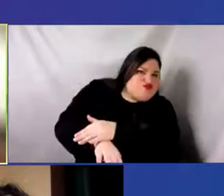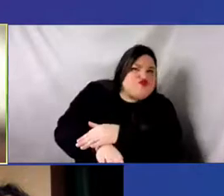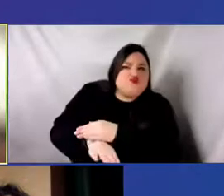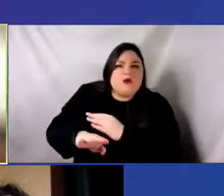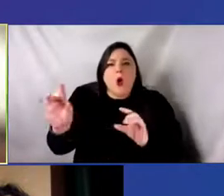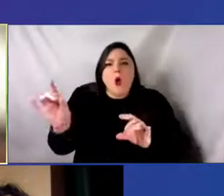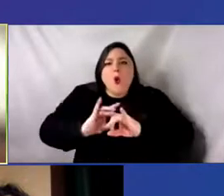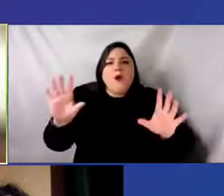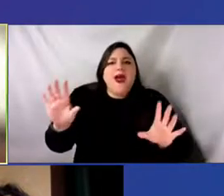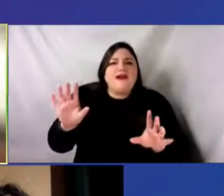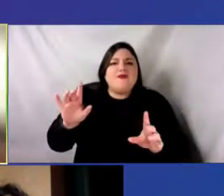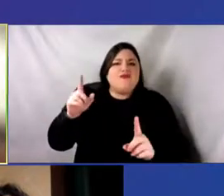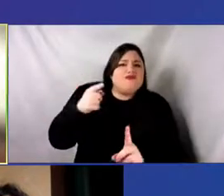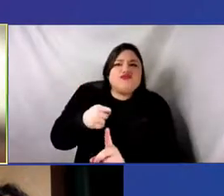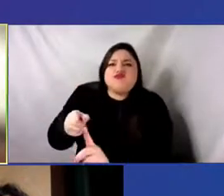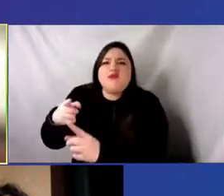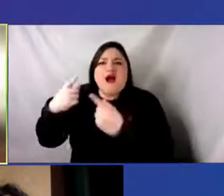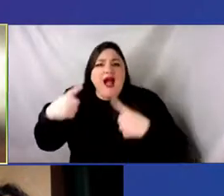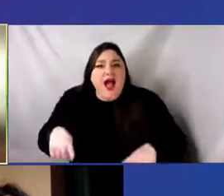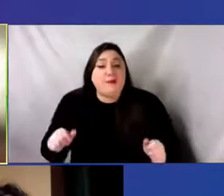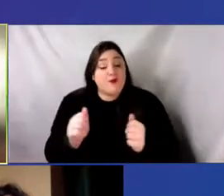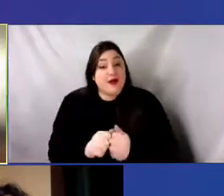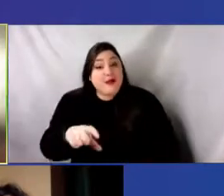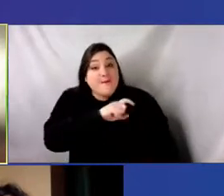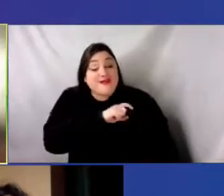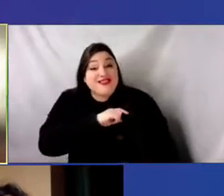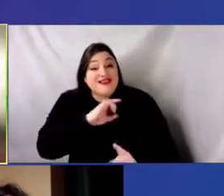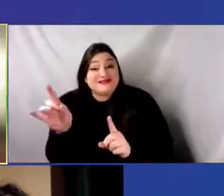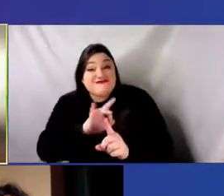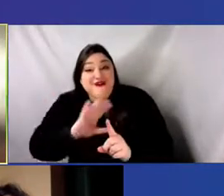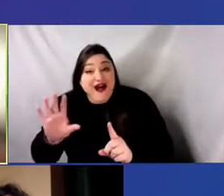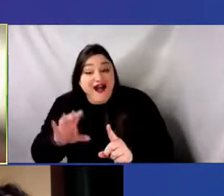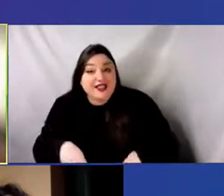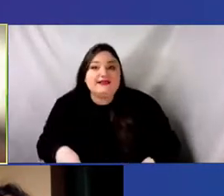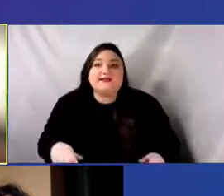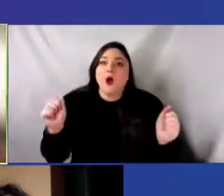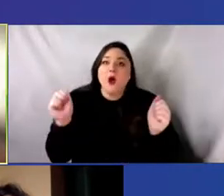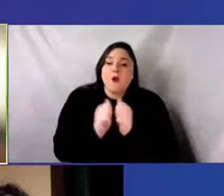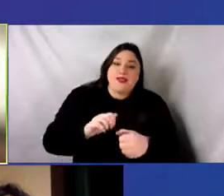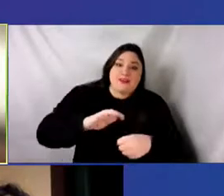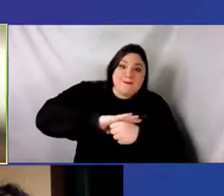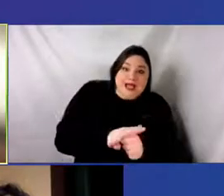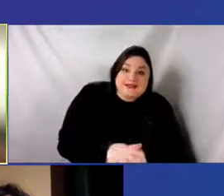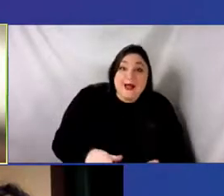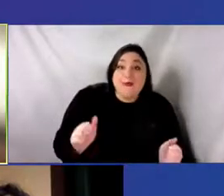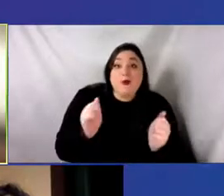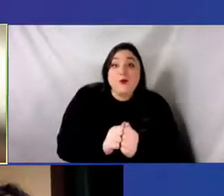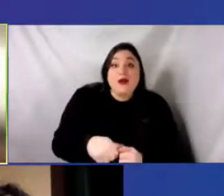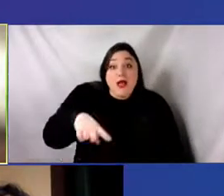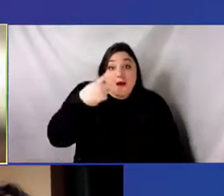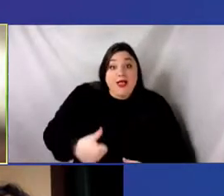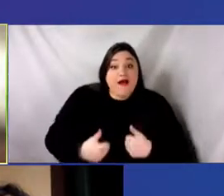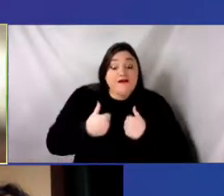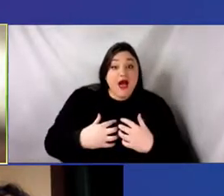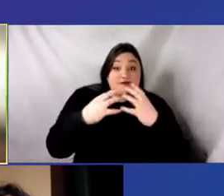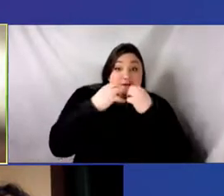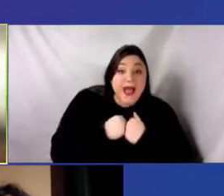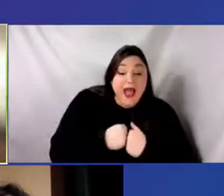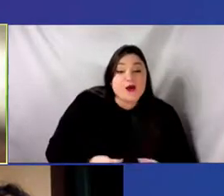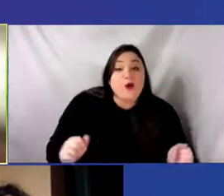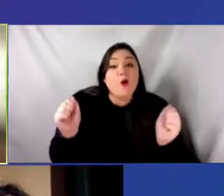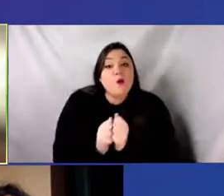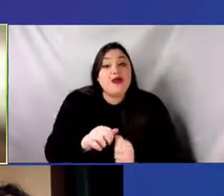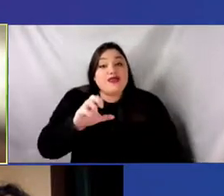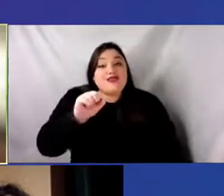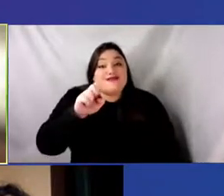with the police violence, with coming out of the pandemic, with black lives matter, with the sexism. And also that